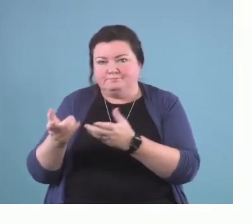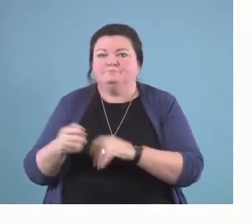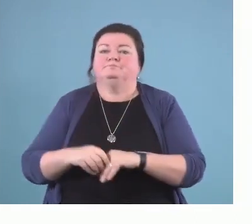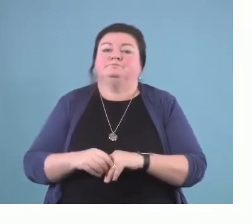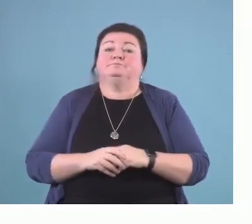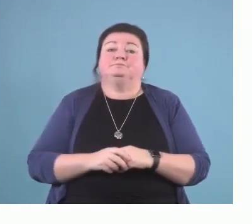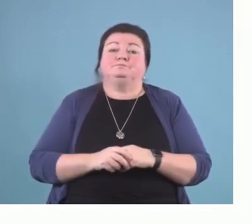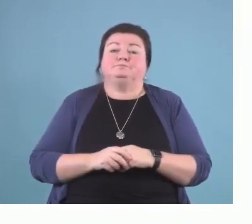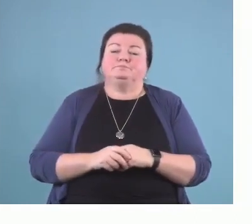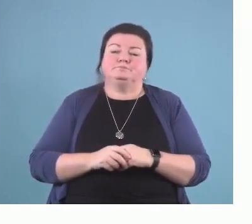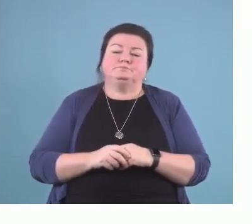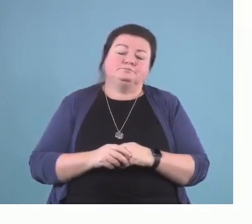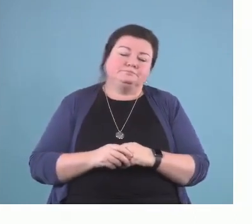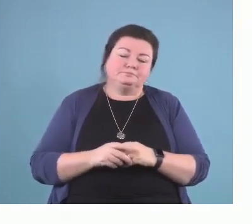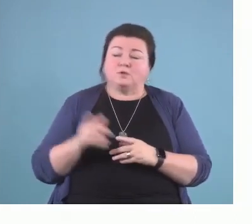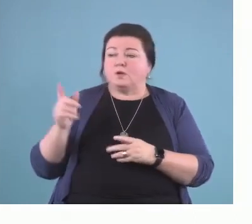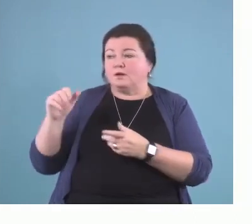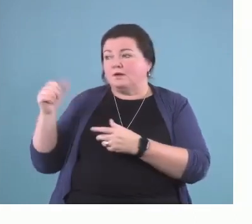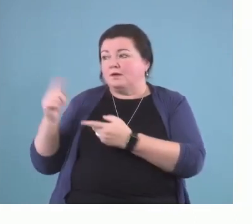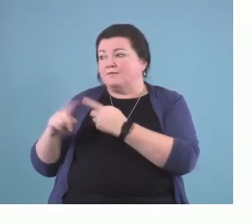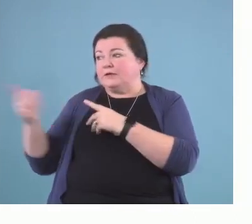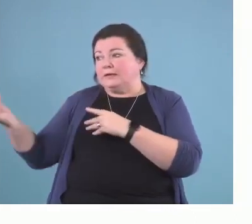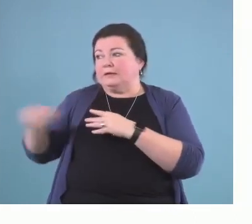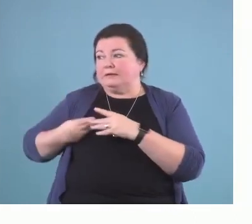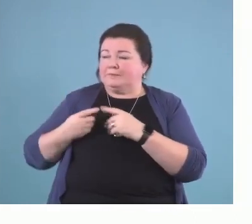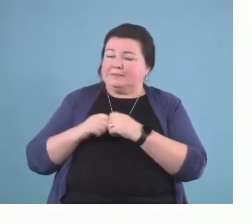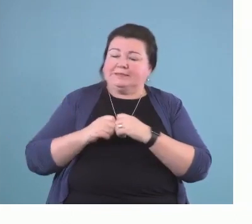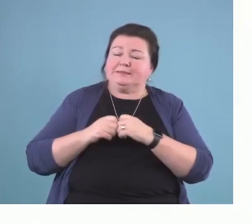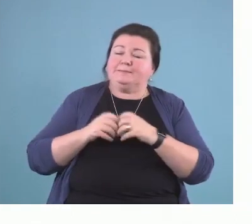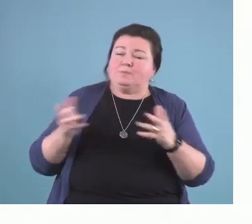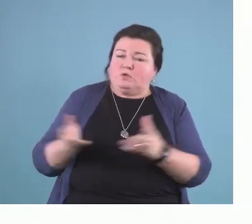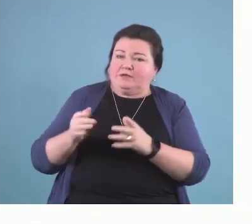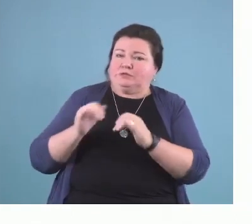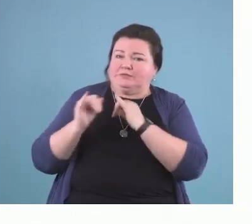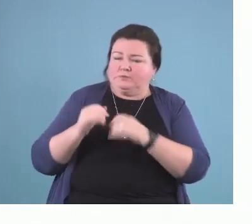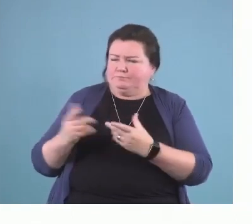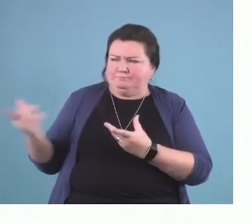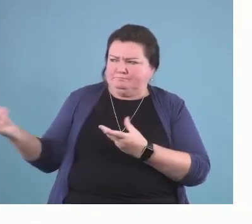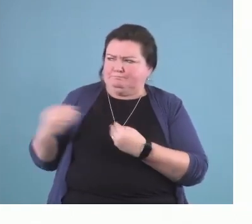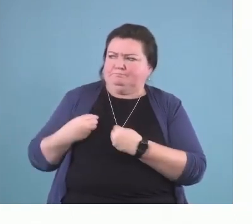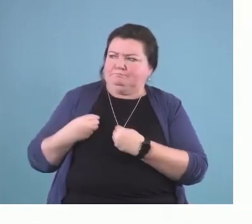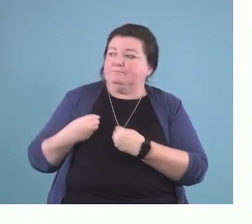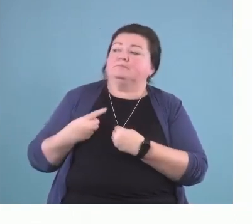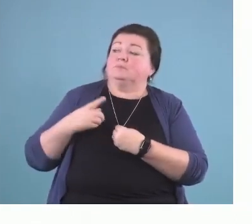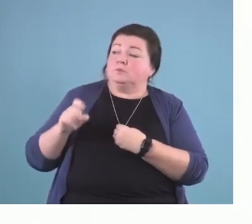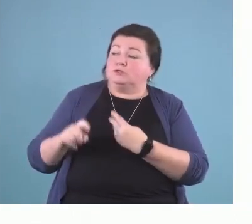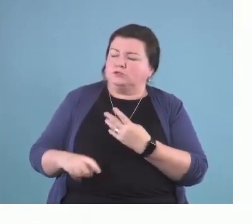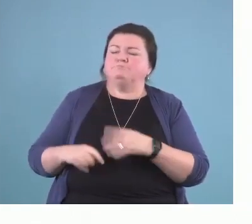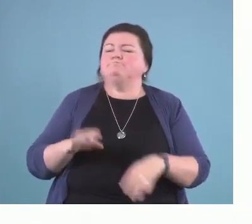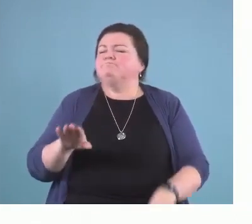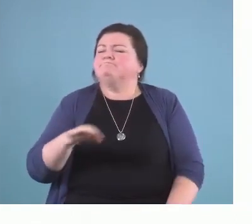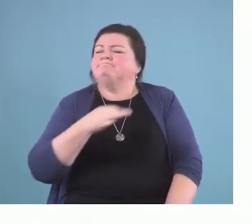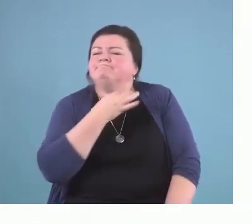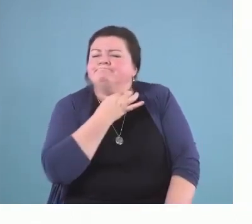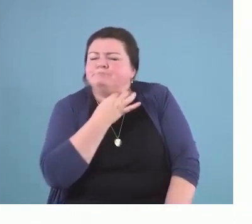learned to ask from my friends who do motivational interviewing is just to say to them, I'm curious to know more about why